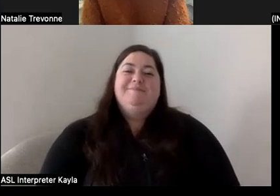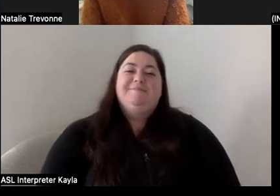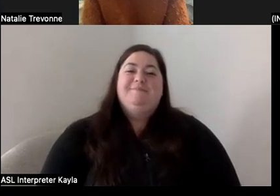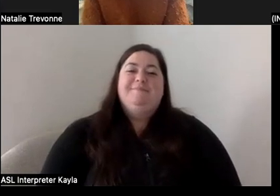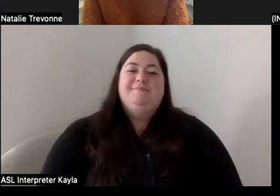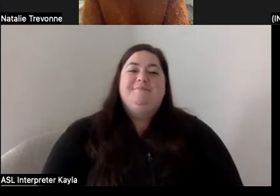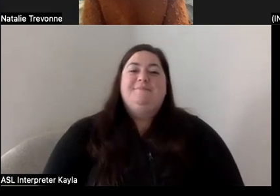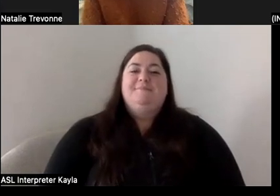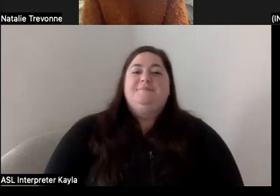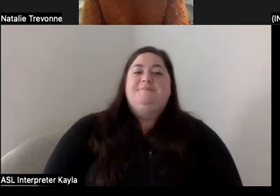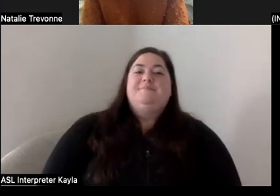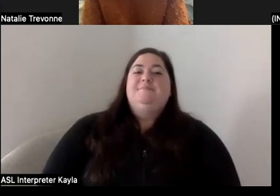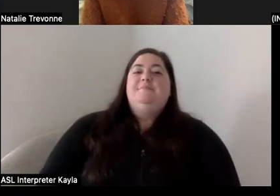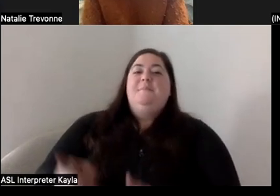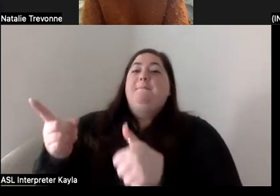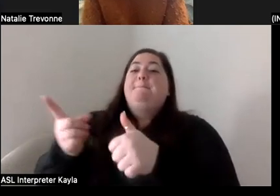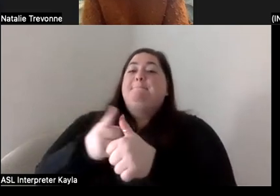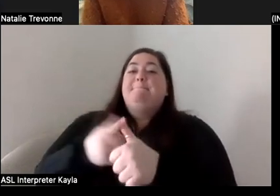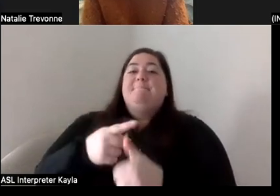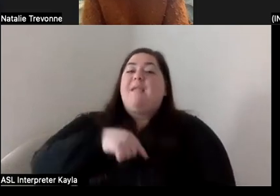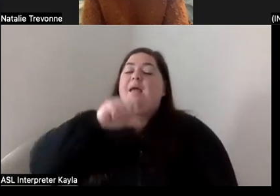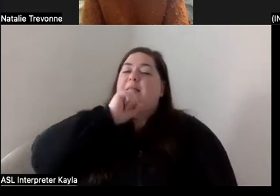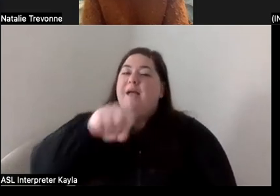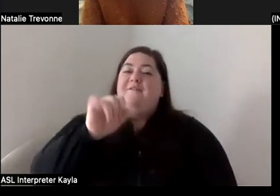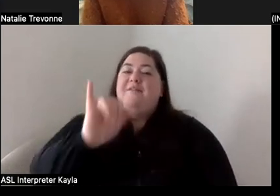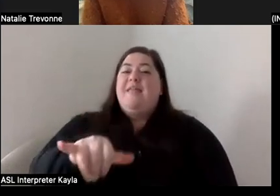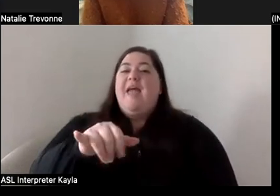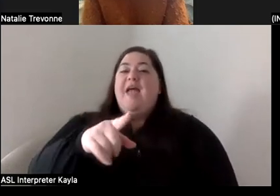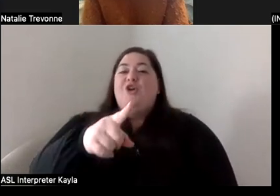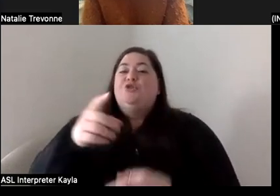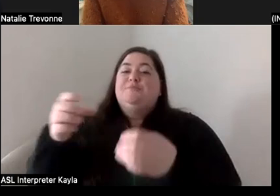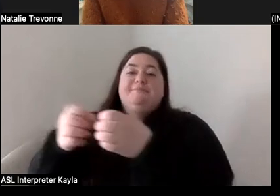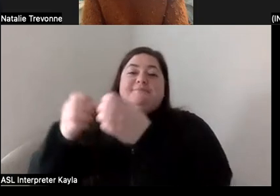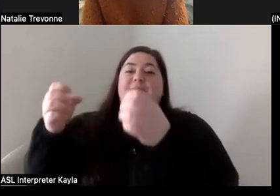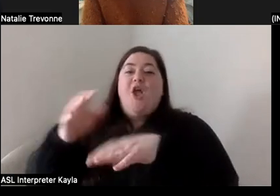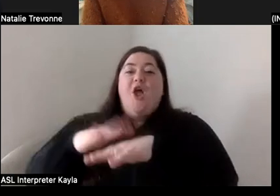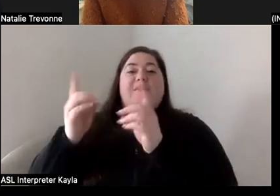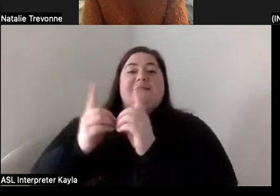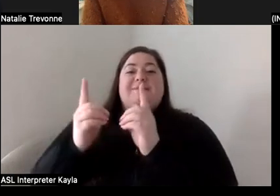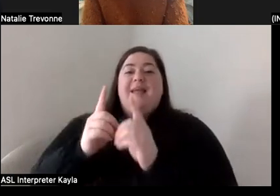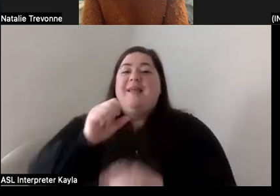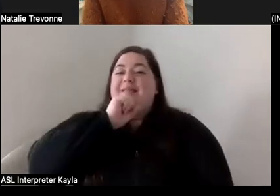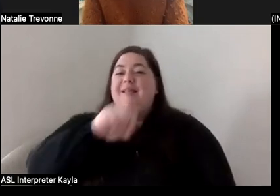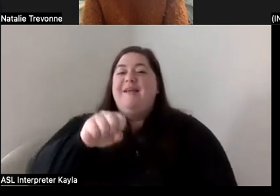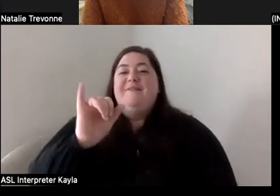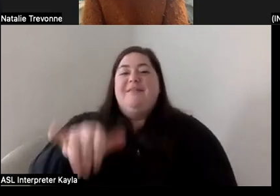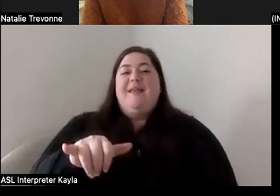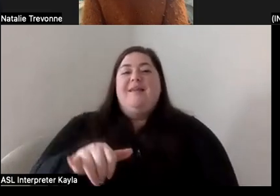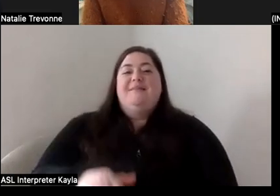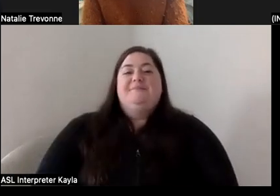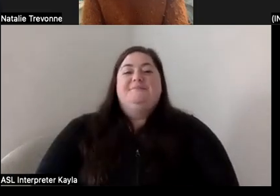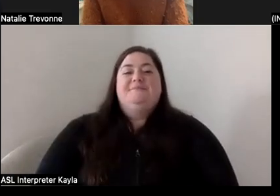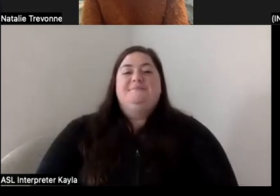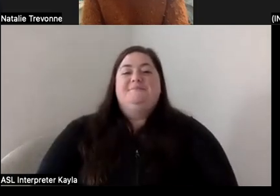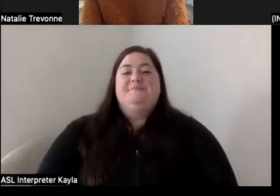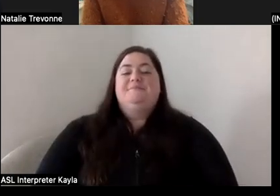Ah, well, first off, I love that you're out there drinking champagne. You're on a date. I love that, you know, uh, it,